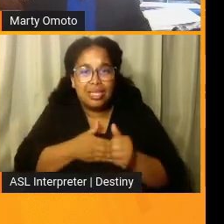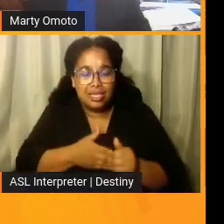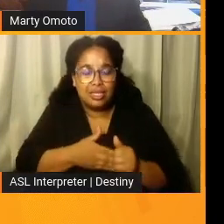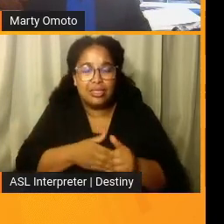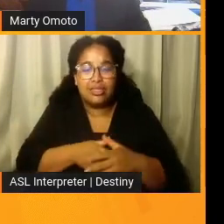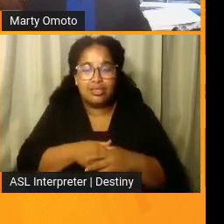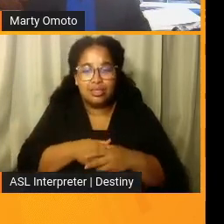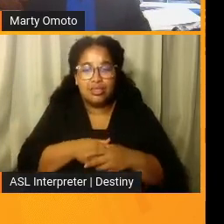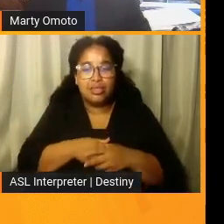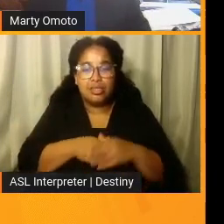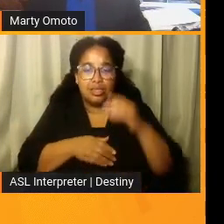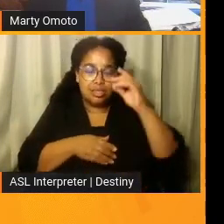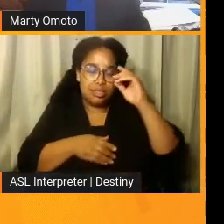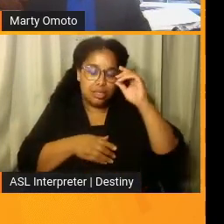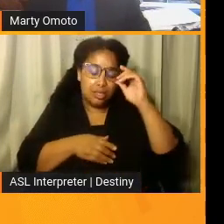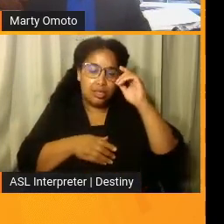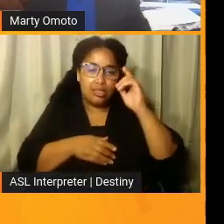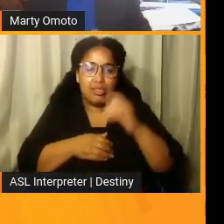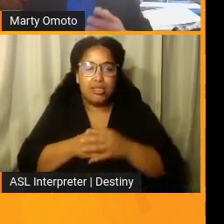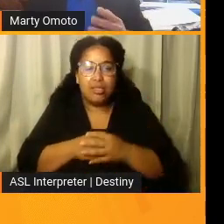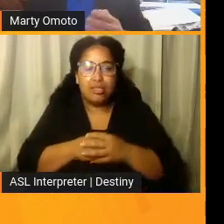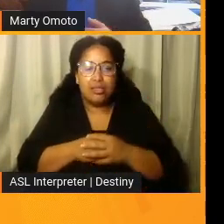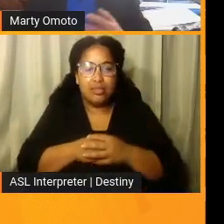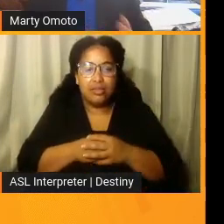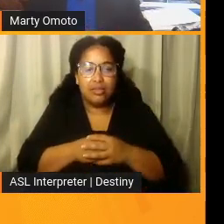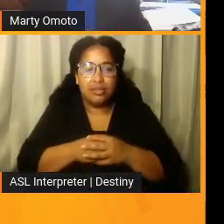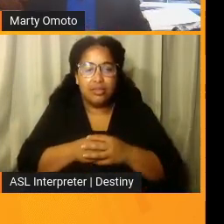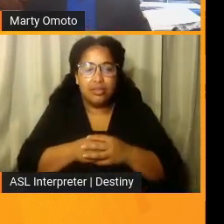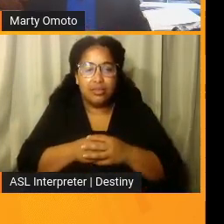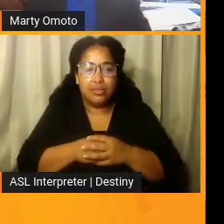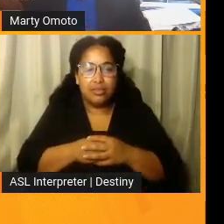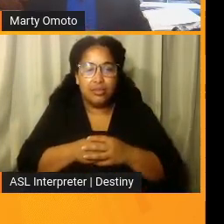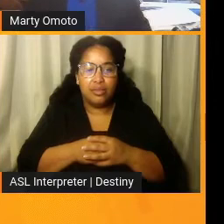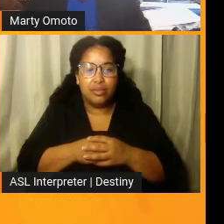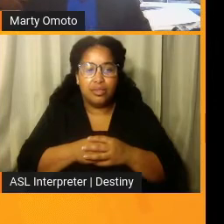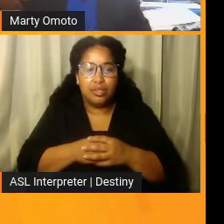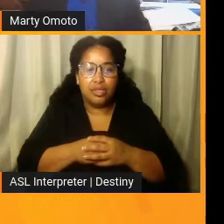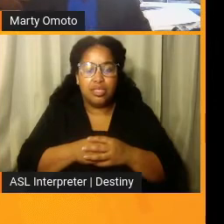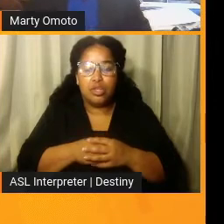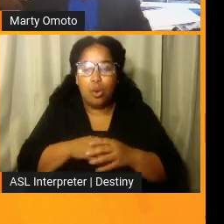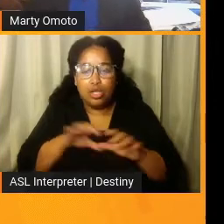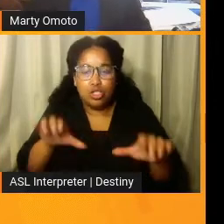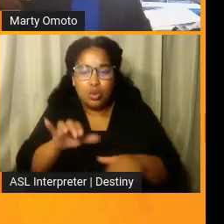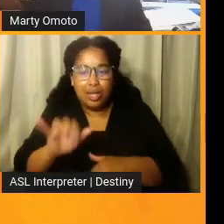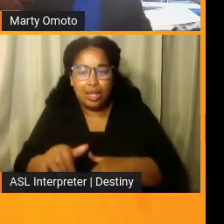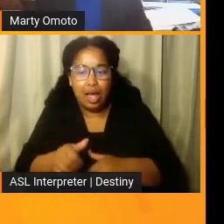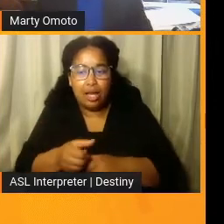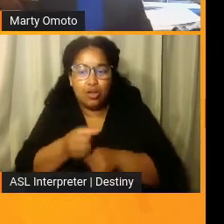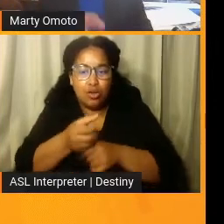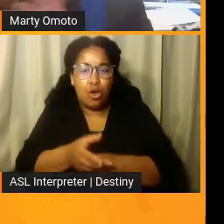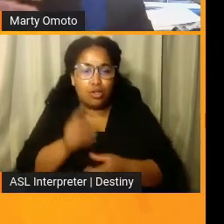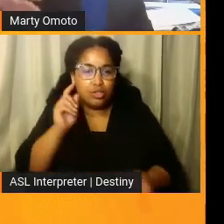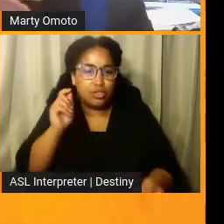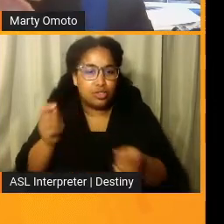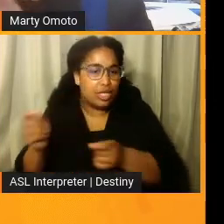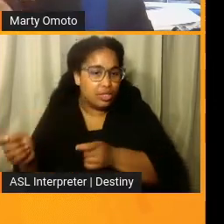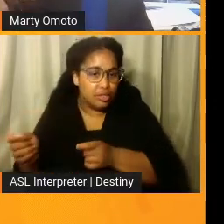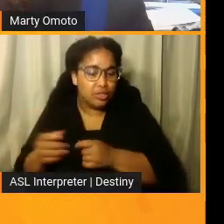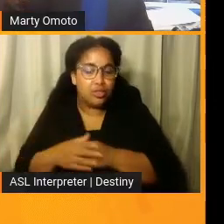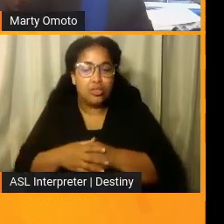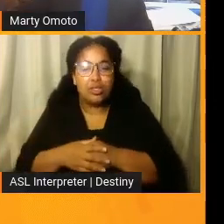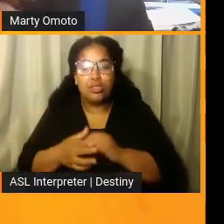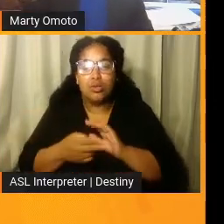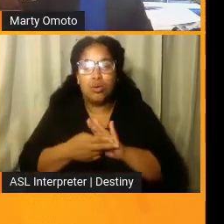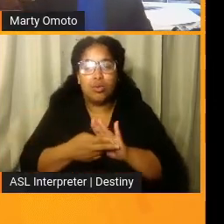They were, um, and, and doing so, it caused change. Um, the labeled